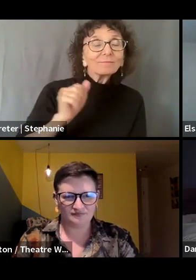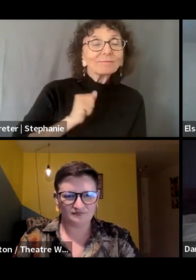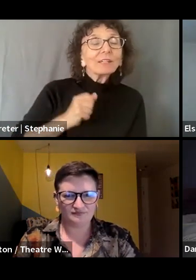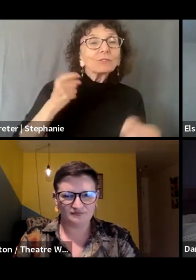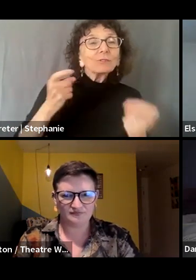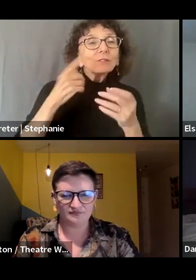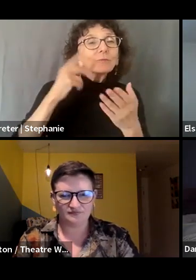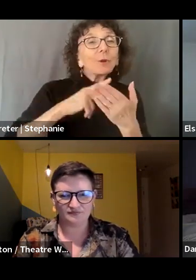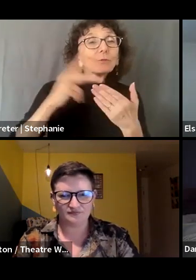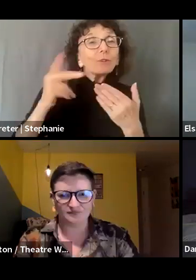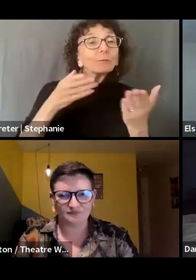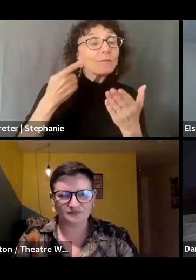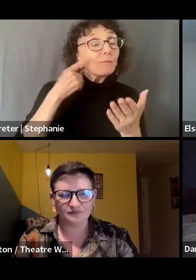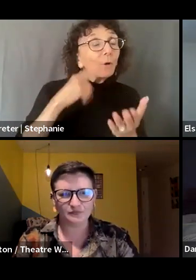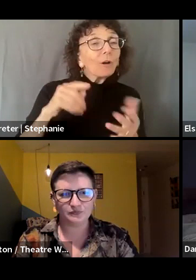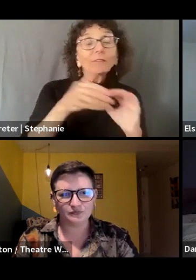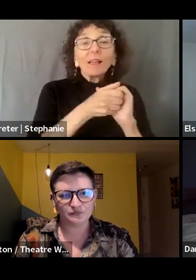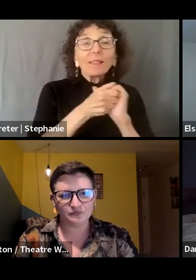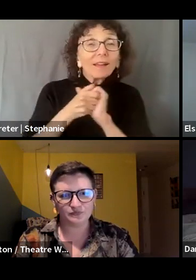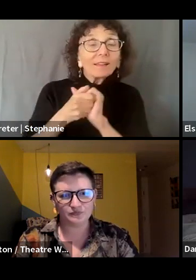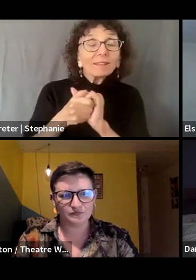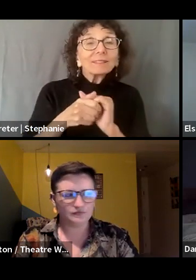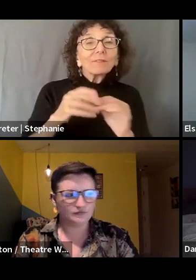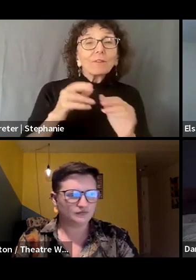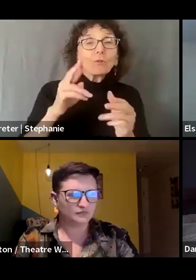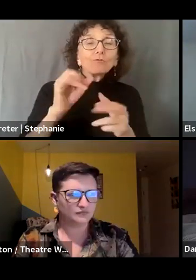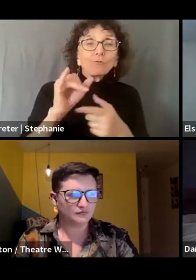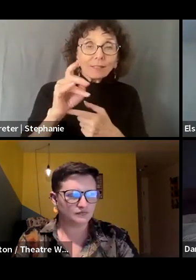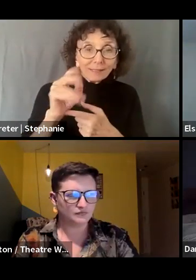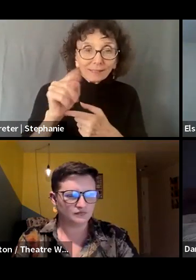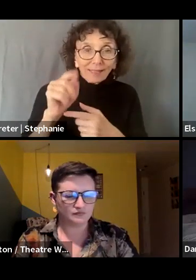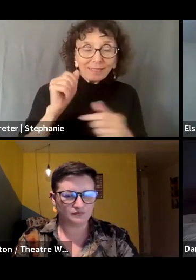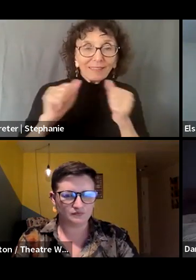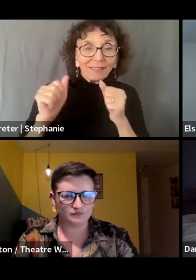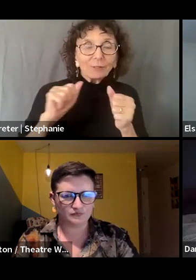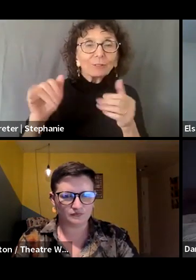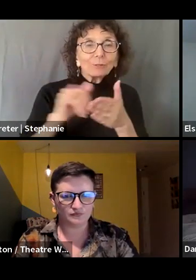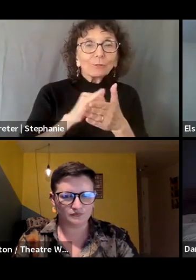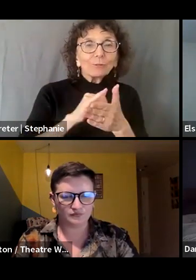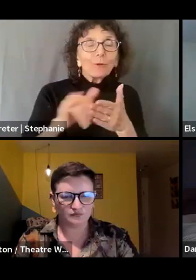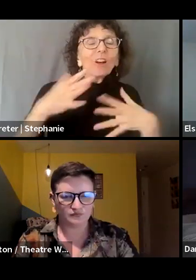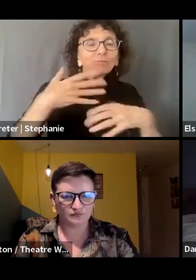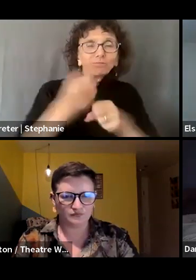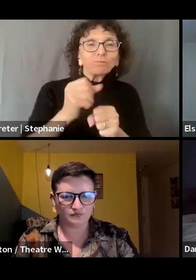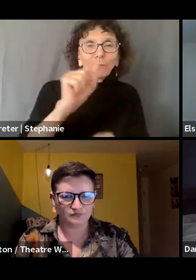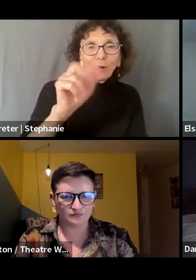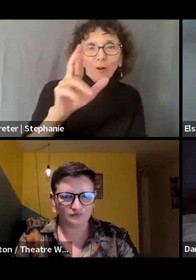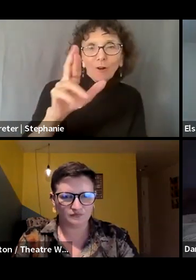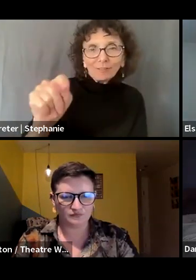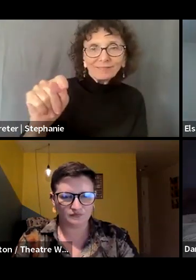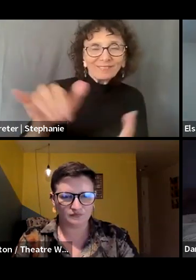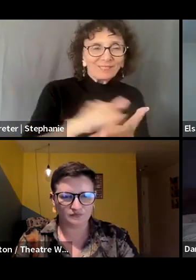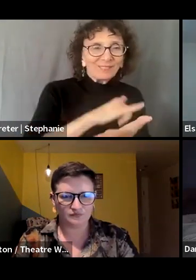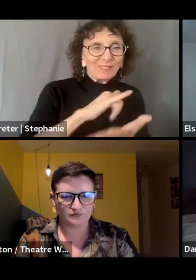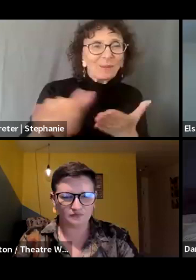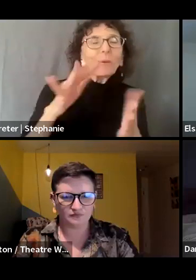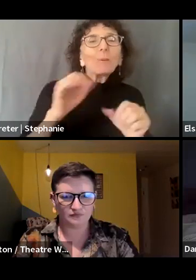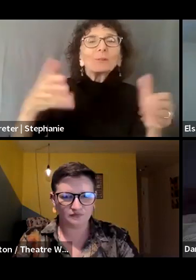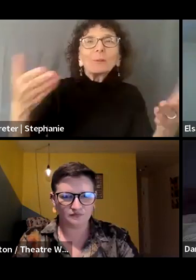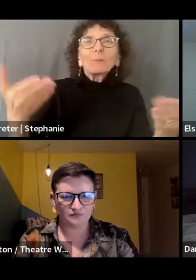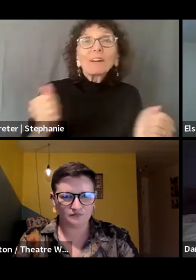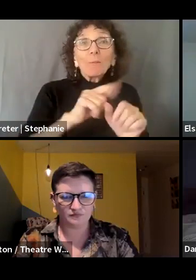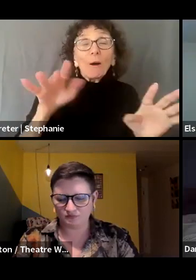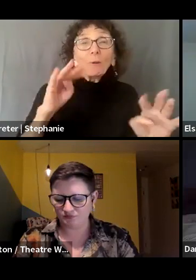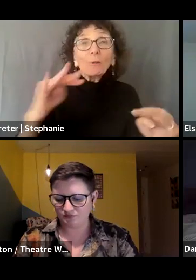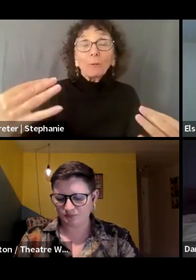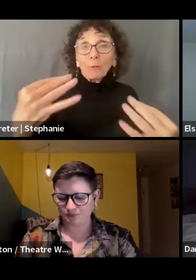for the Alliance of Resident Theatres New York, more commonly known as Art New York, and we want to welcome everyone who is watching